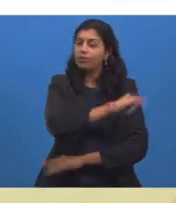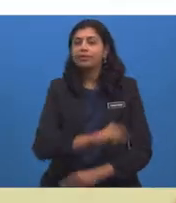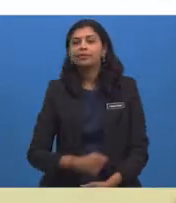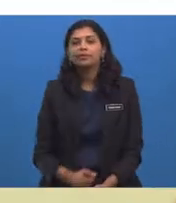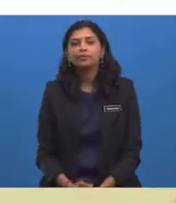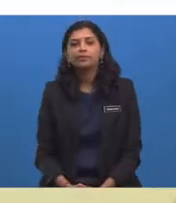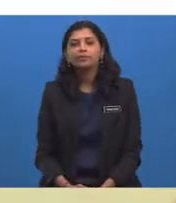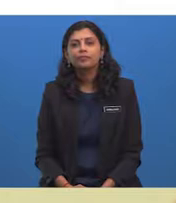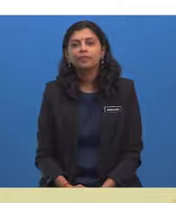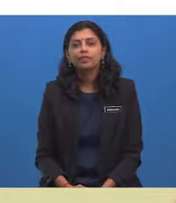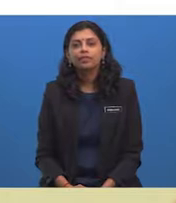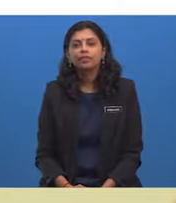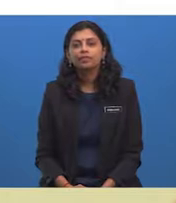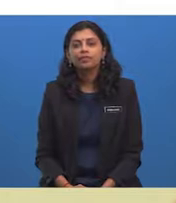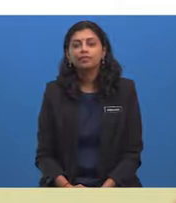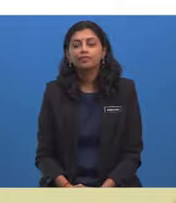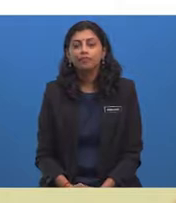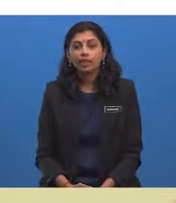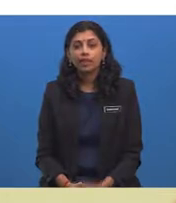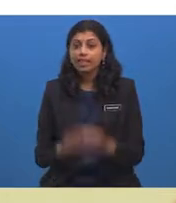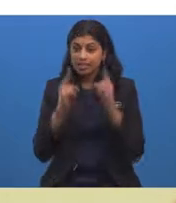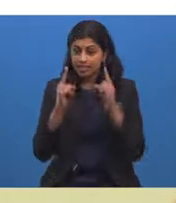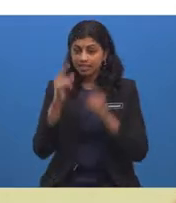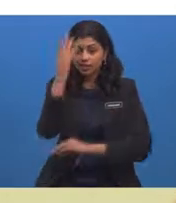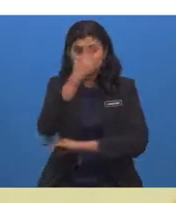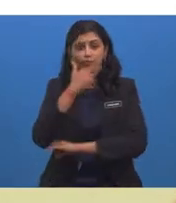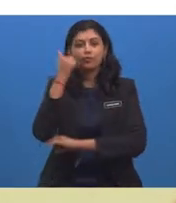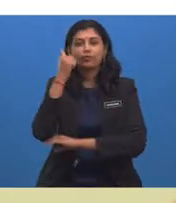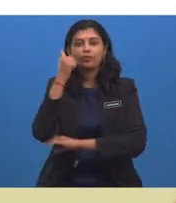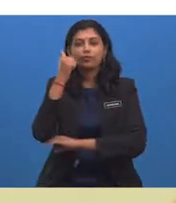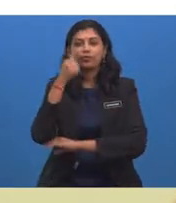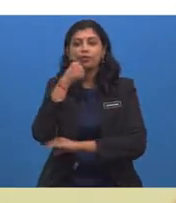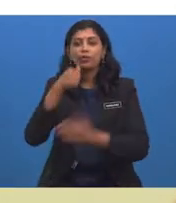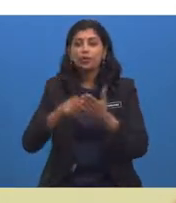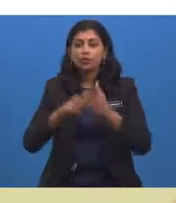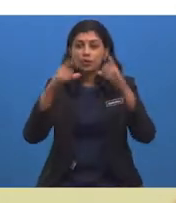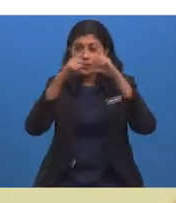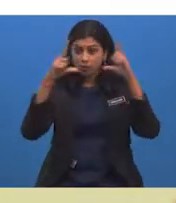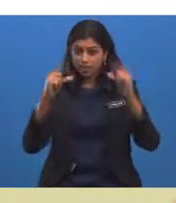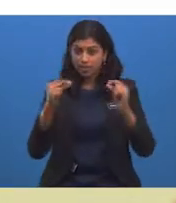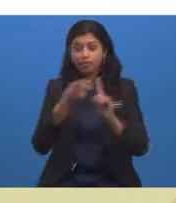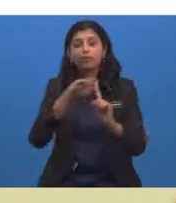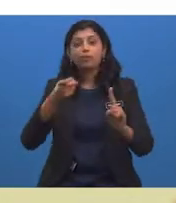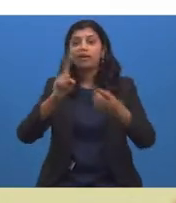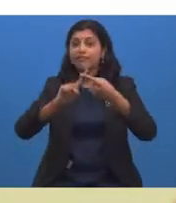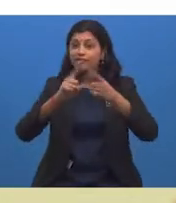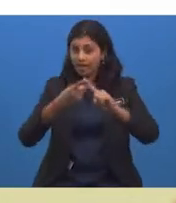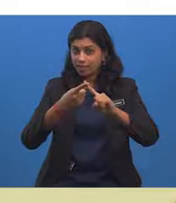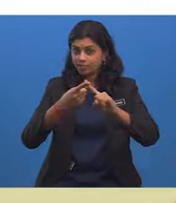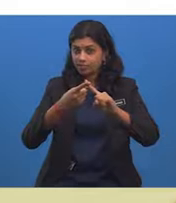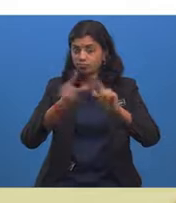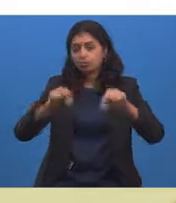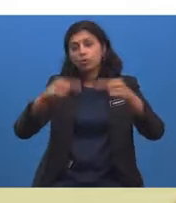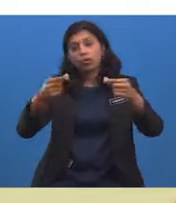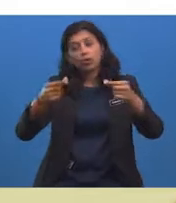This time, this beautiful postcard is from a friend who is spending her holiday in Bali. She